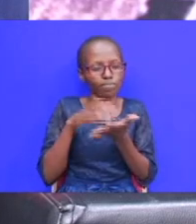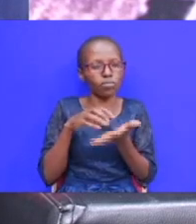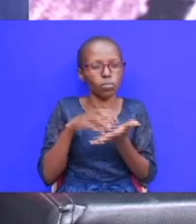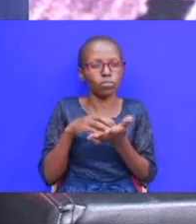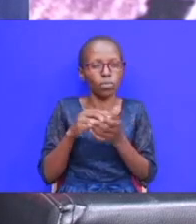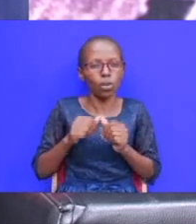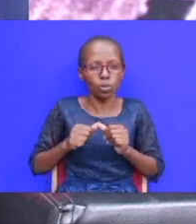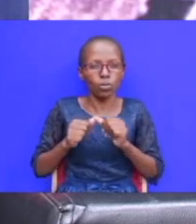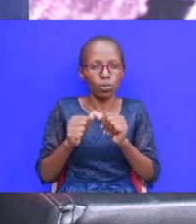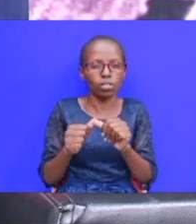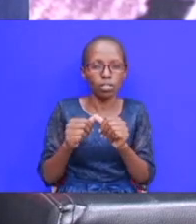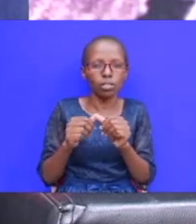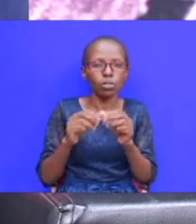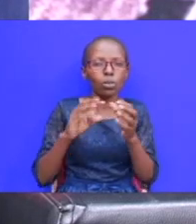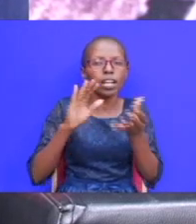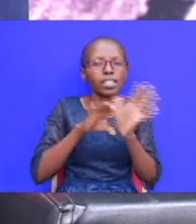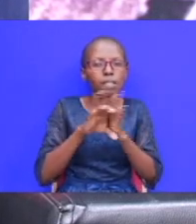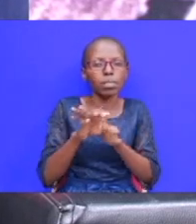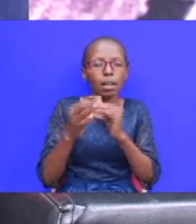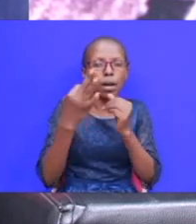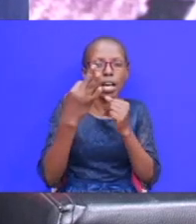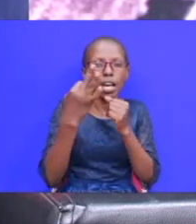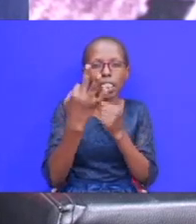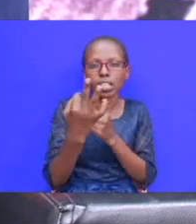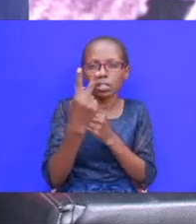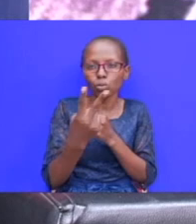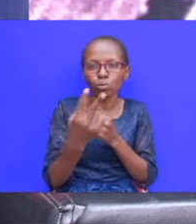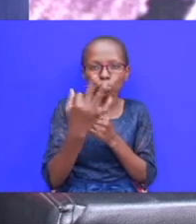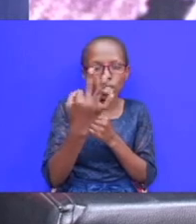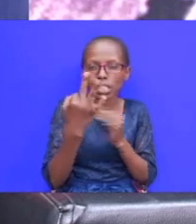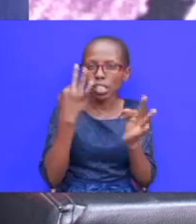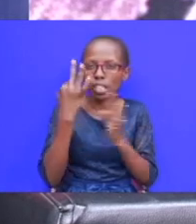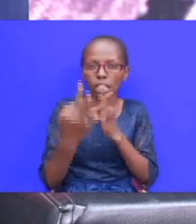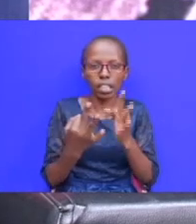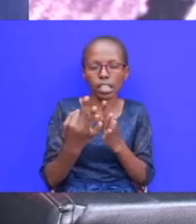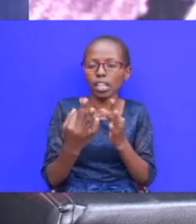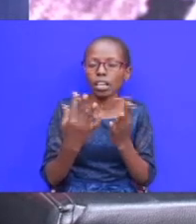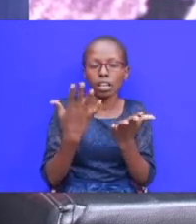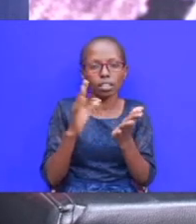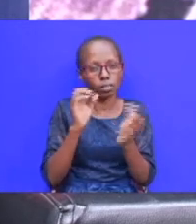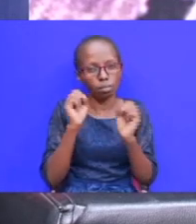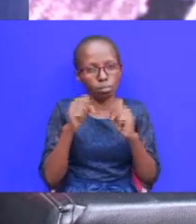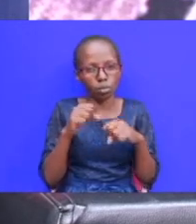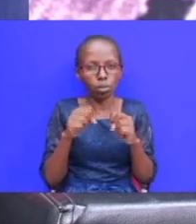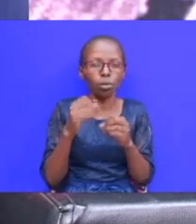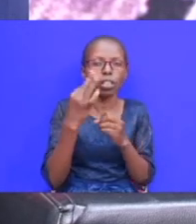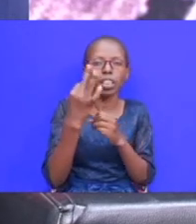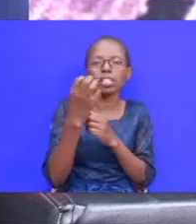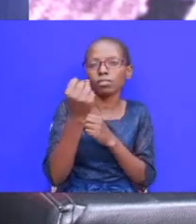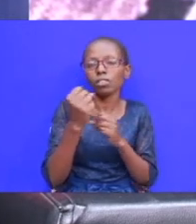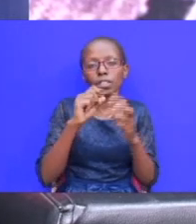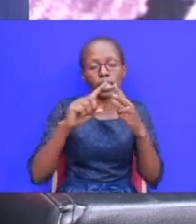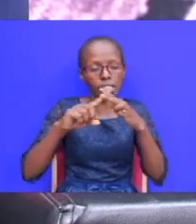we are looking at chapter number 32 33 34 and probably 35 of genesis in